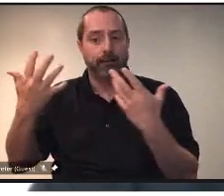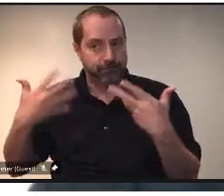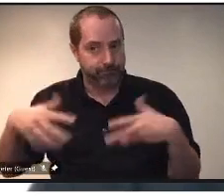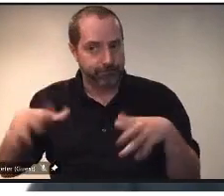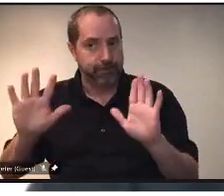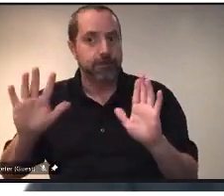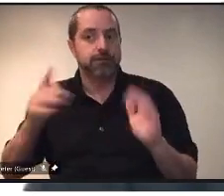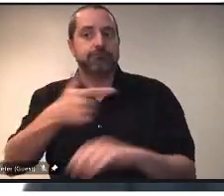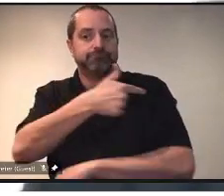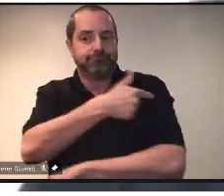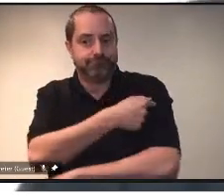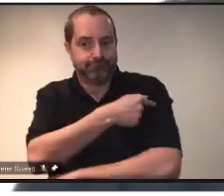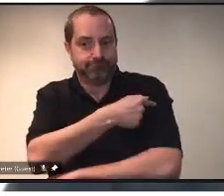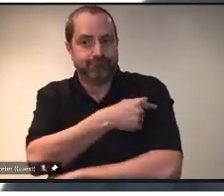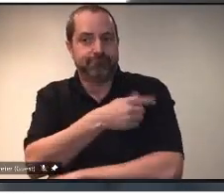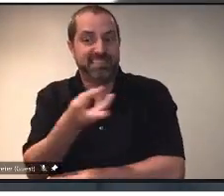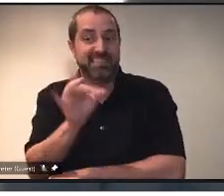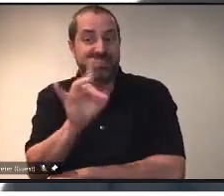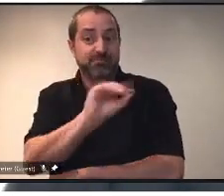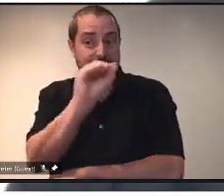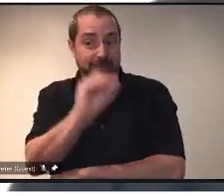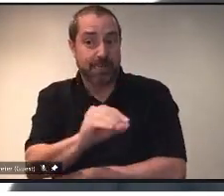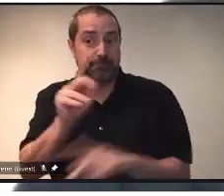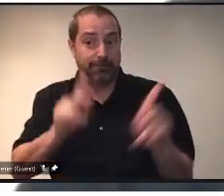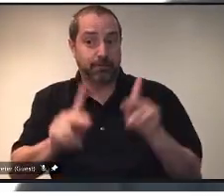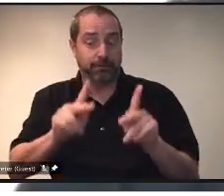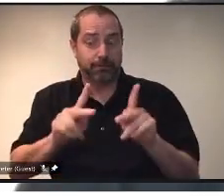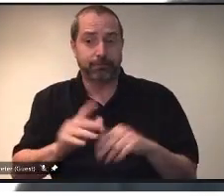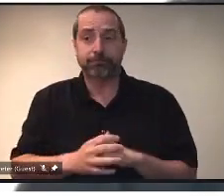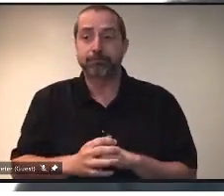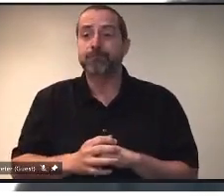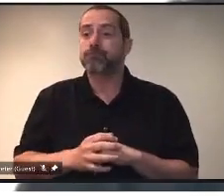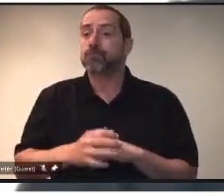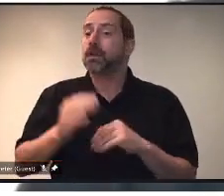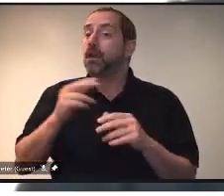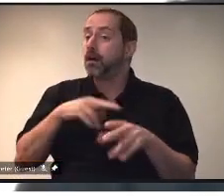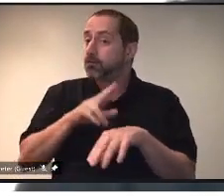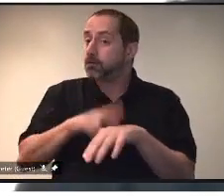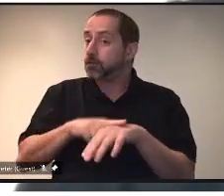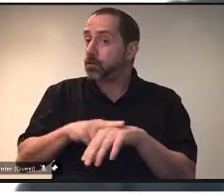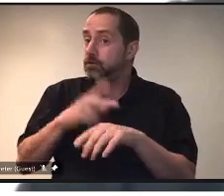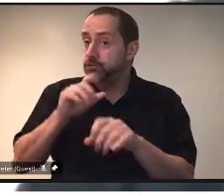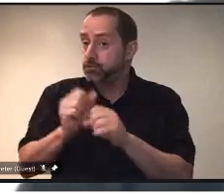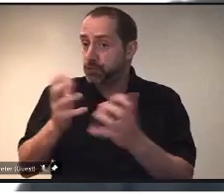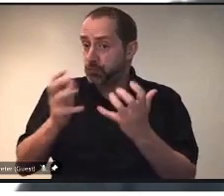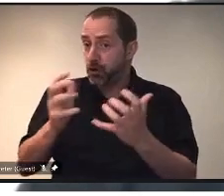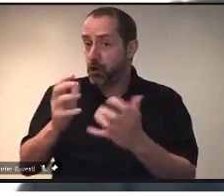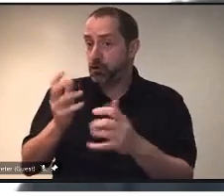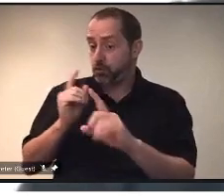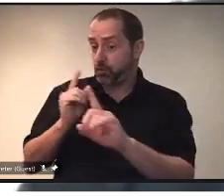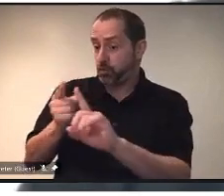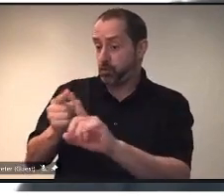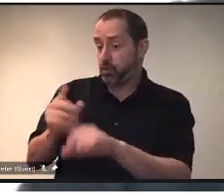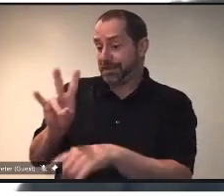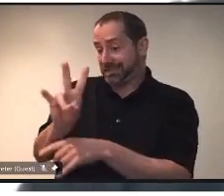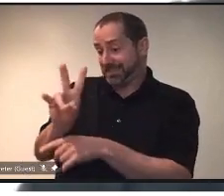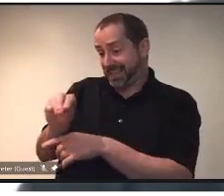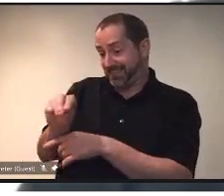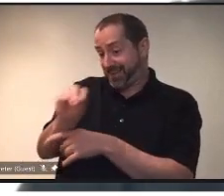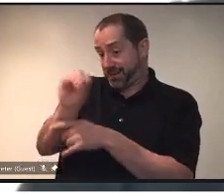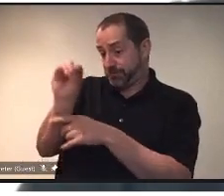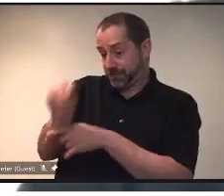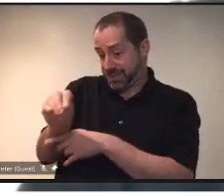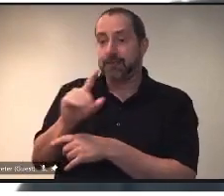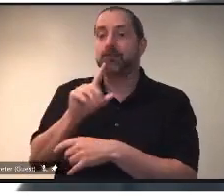dose. Of course, we need to reach 70% to get to that last step of our reopening roadmap